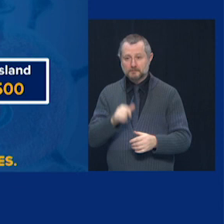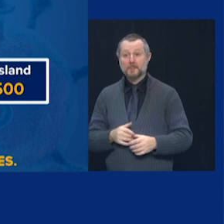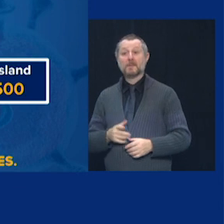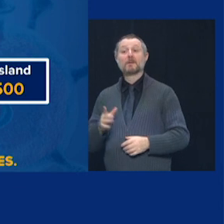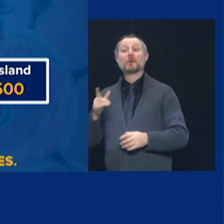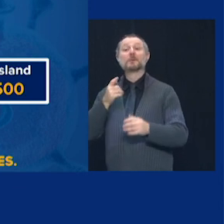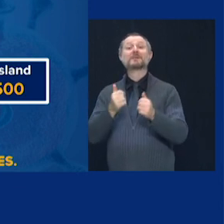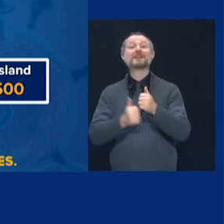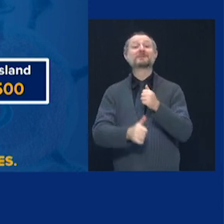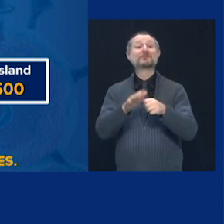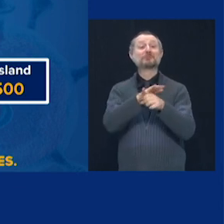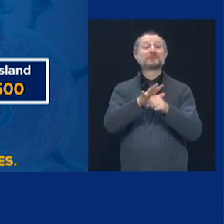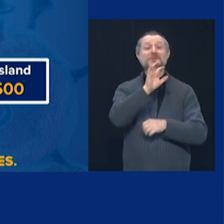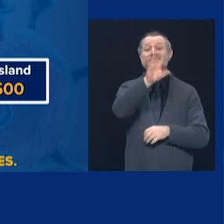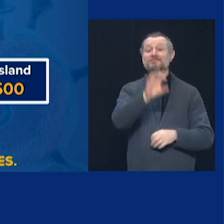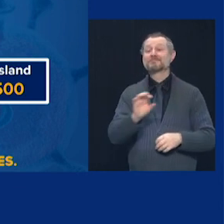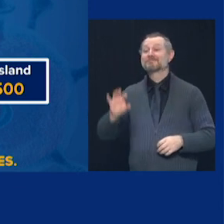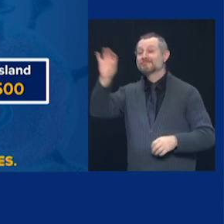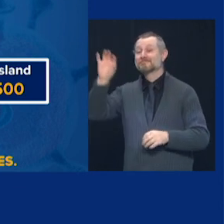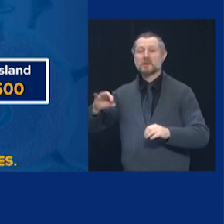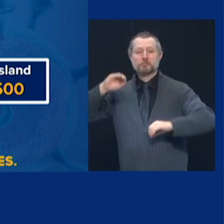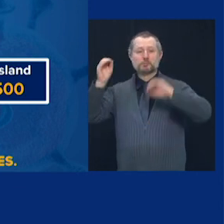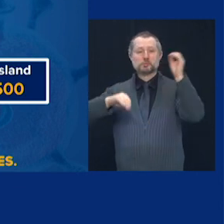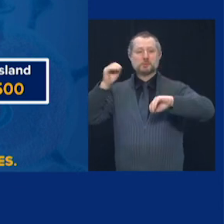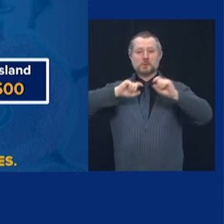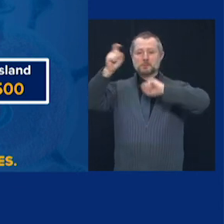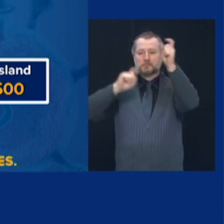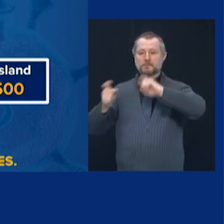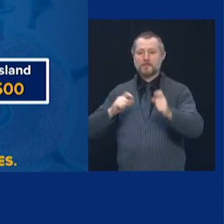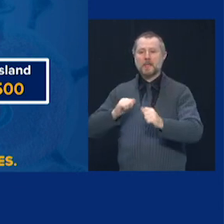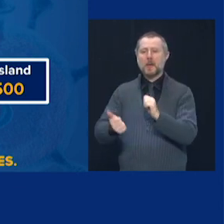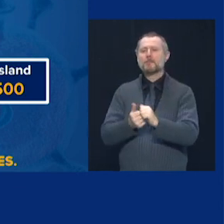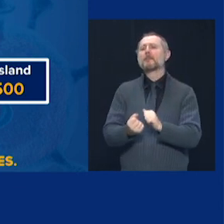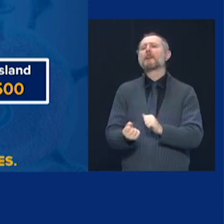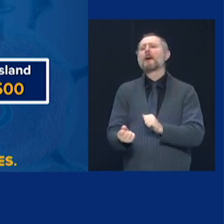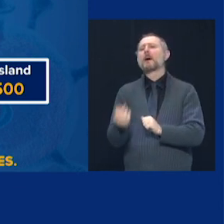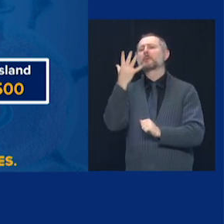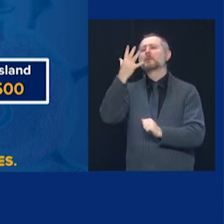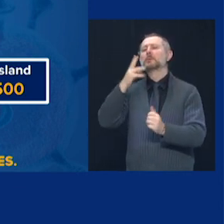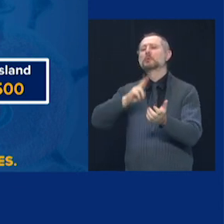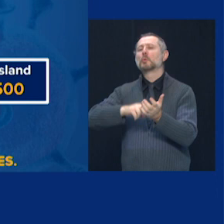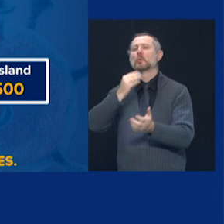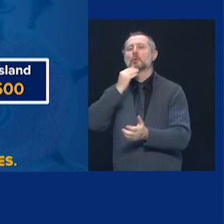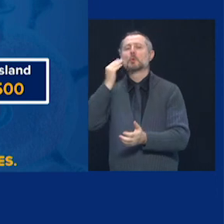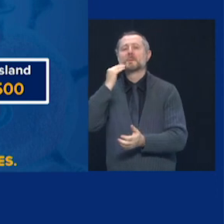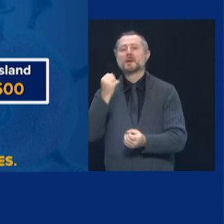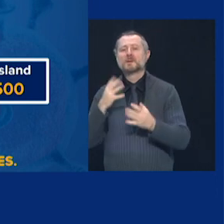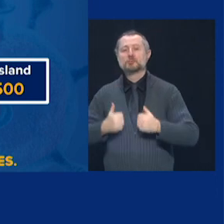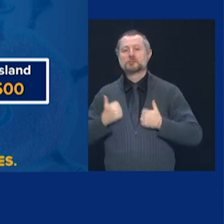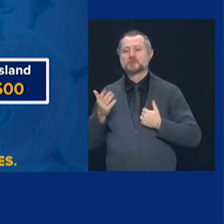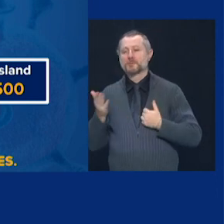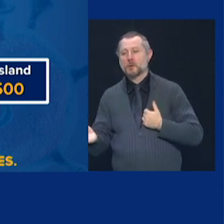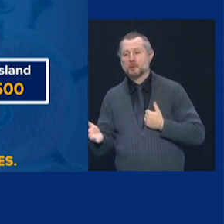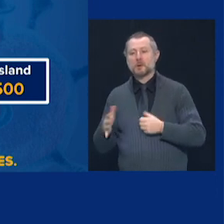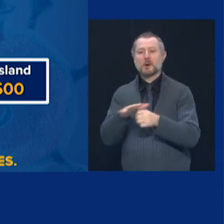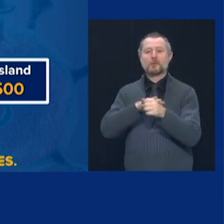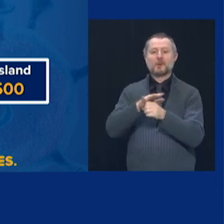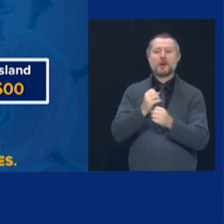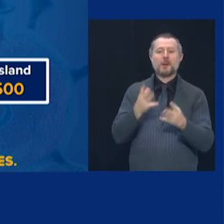this is based on number of nursing home residents, number of nursing home staff,